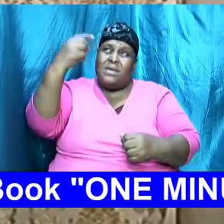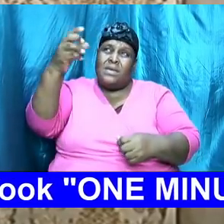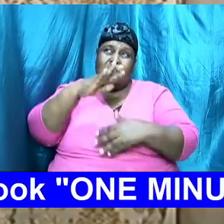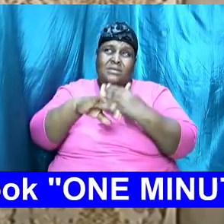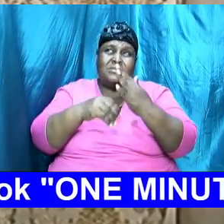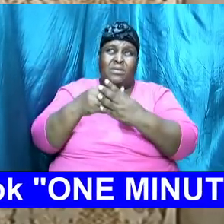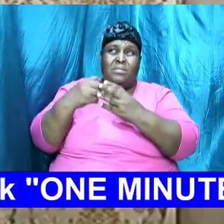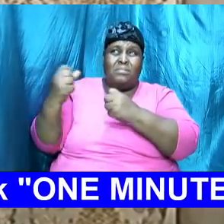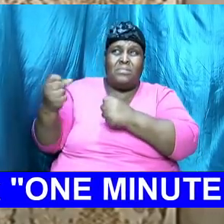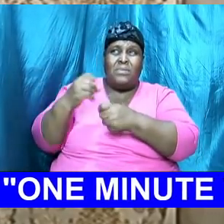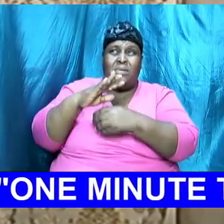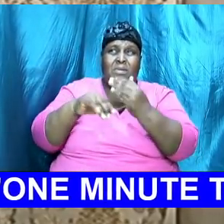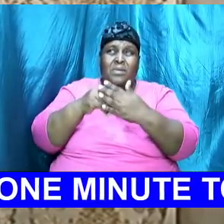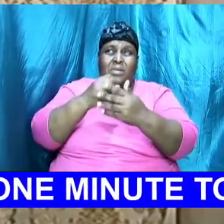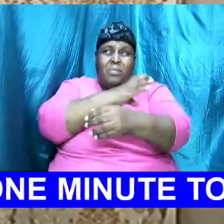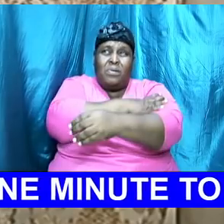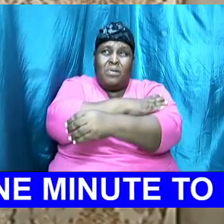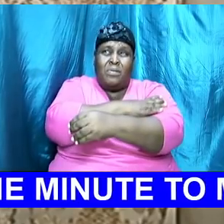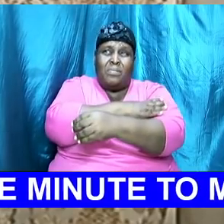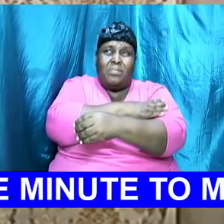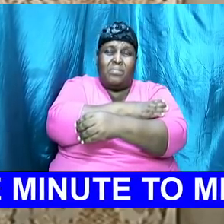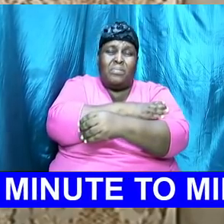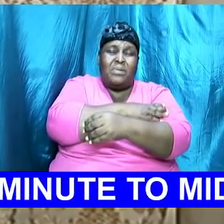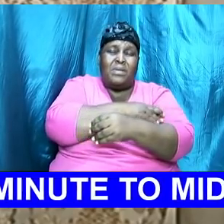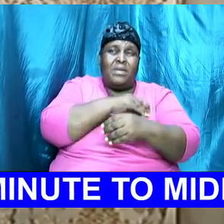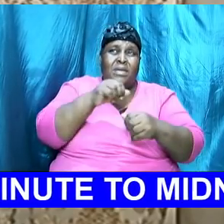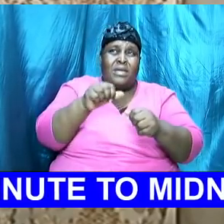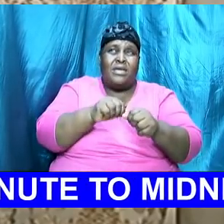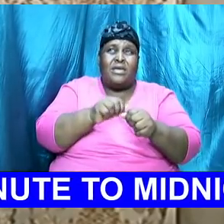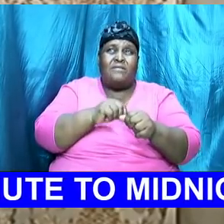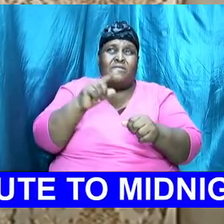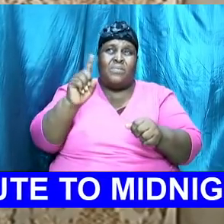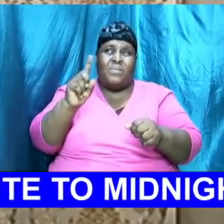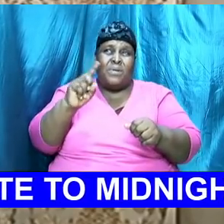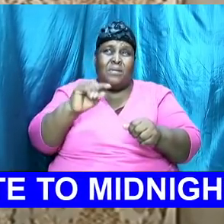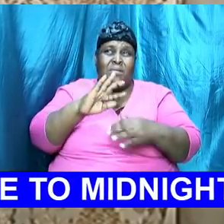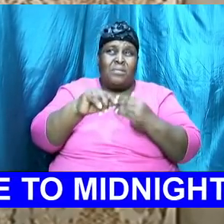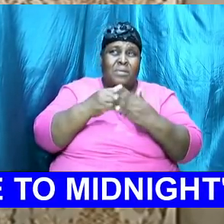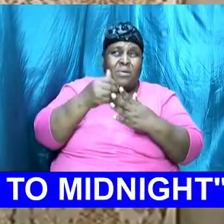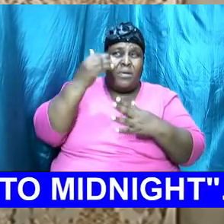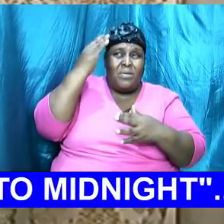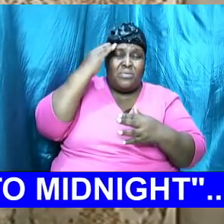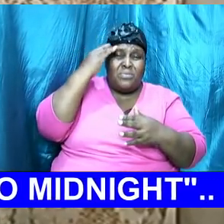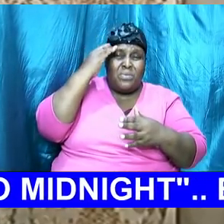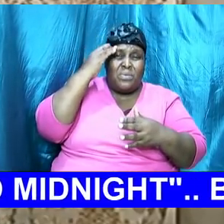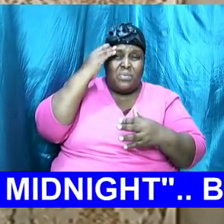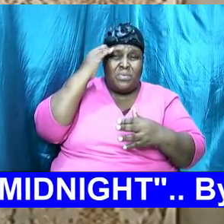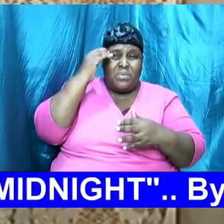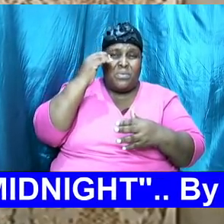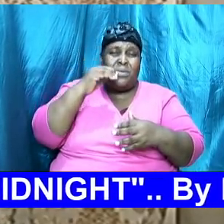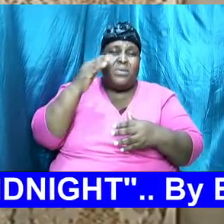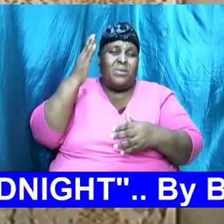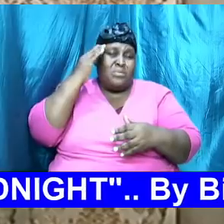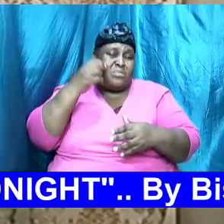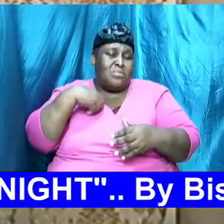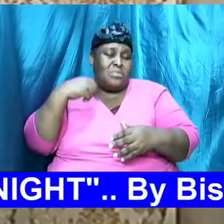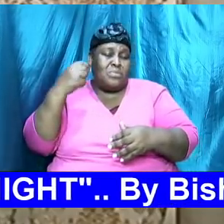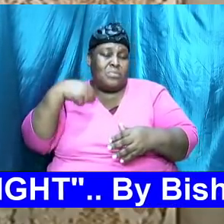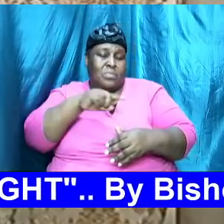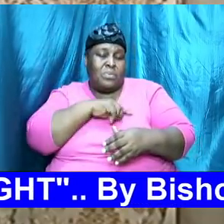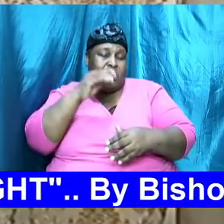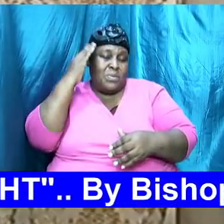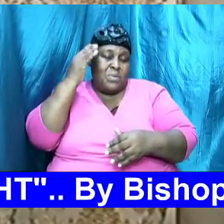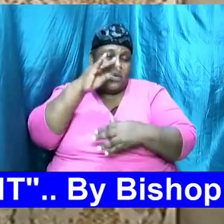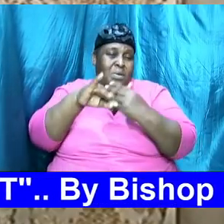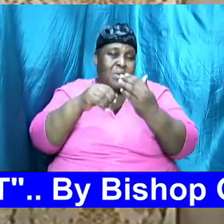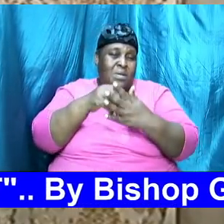all-powerful, omnipotent, omniscient, everything we know about Him. We know all of His attributes. when we read from Genesis